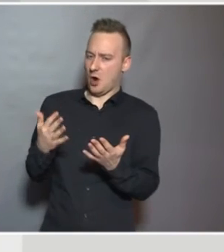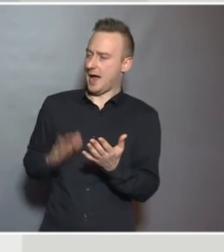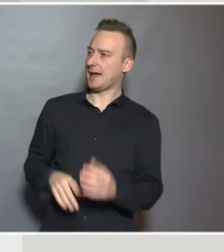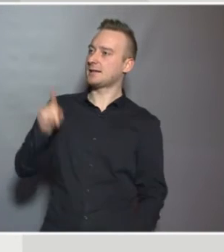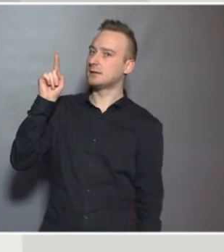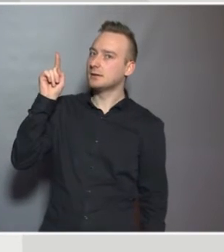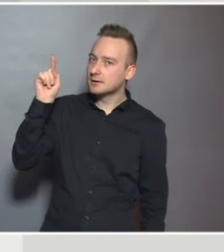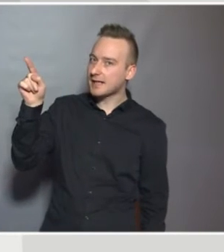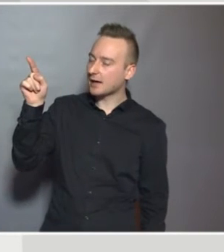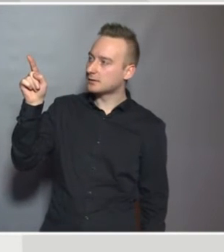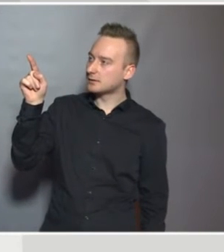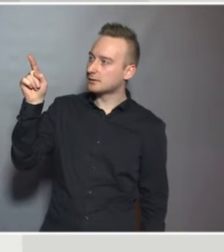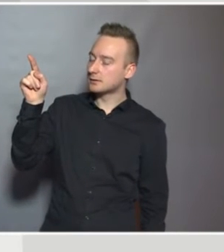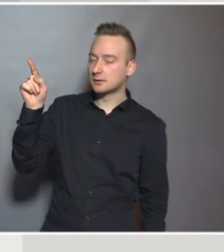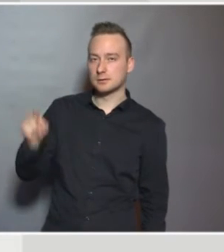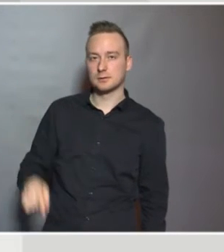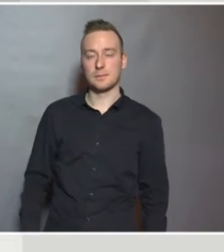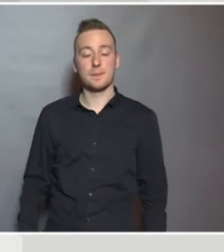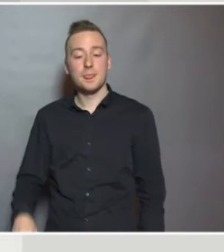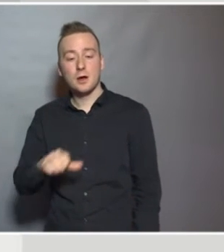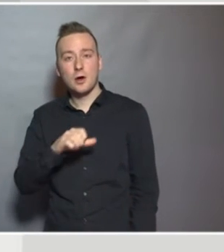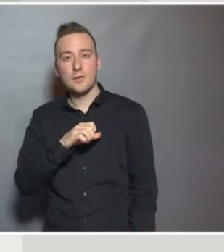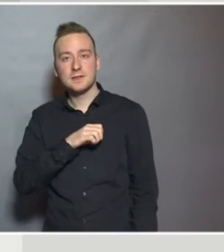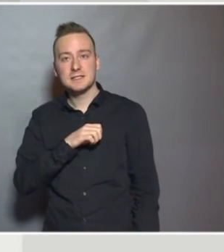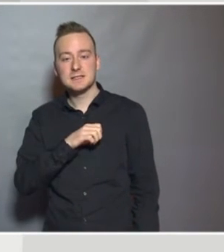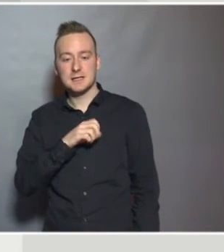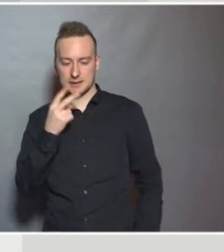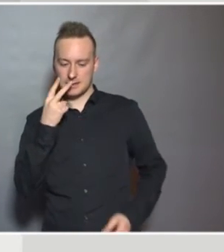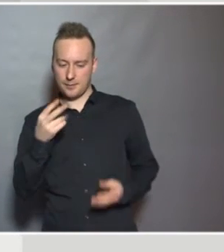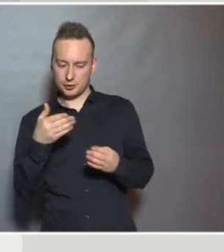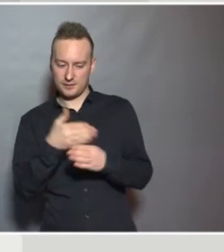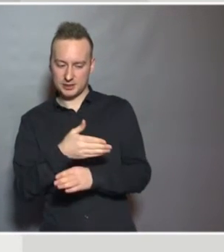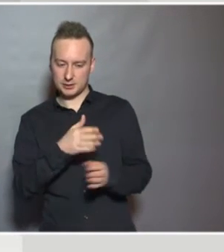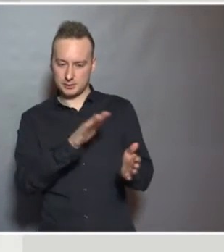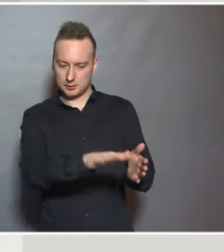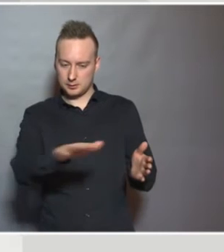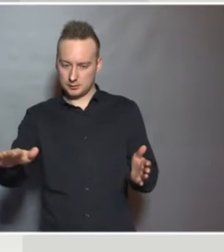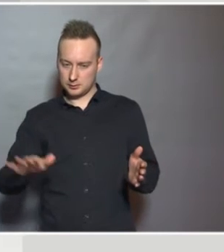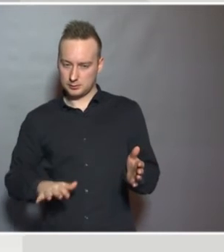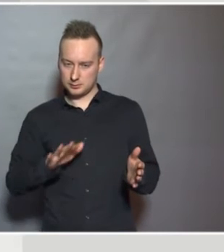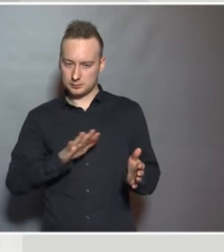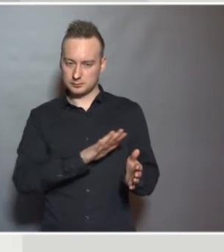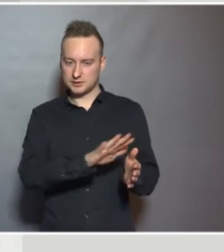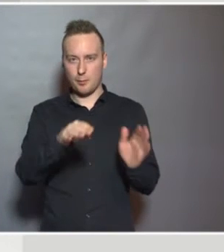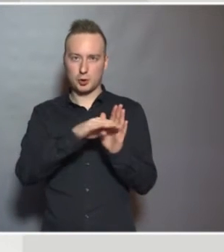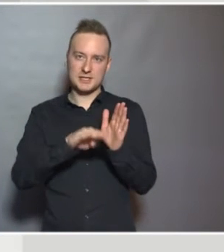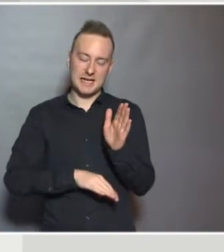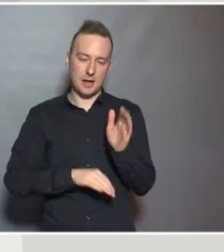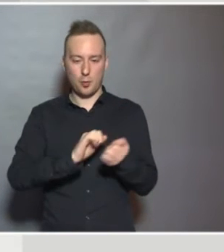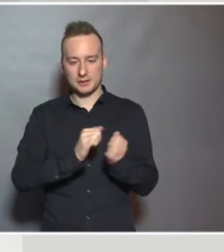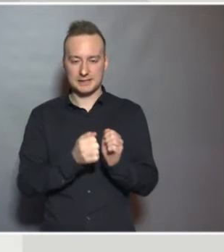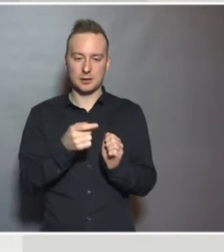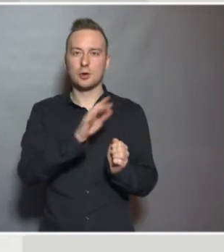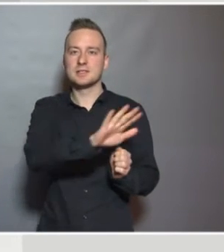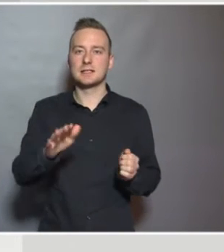is. And if we look across countries policies and we look across different countries legislation,